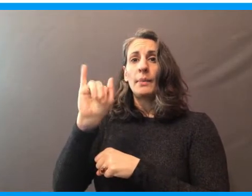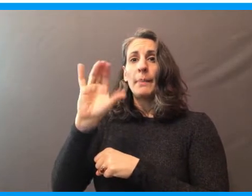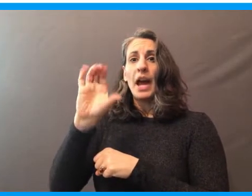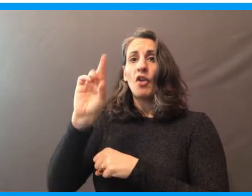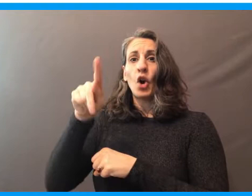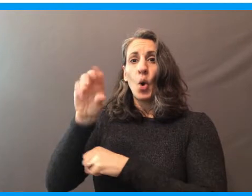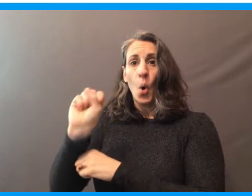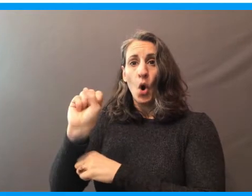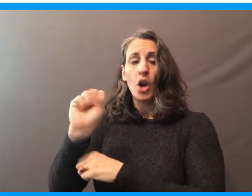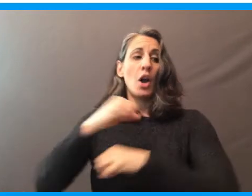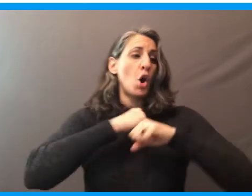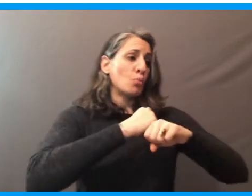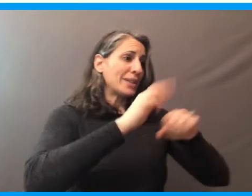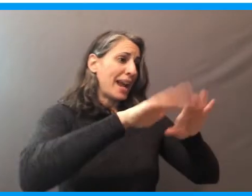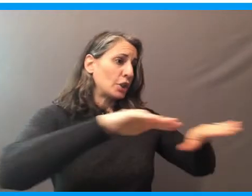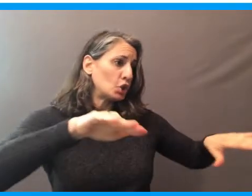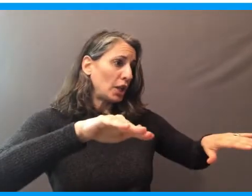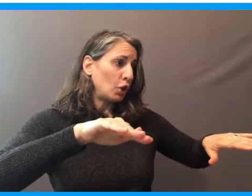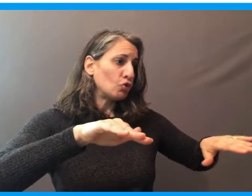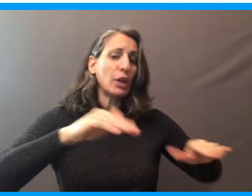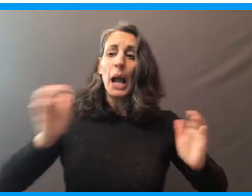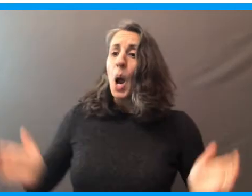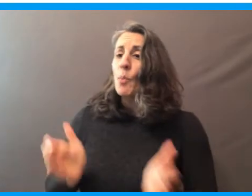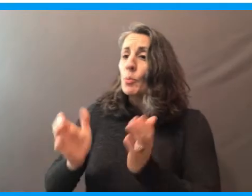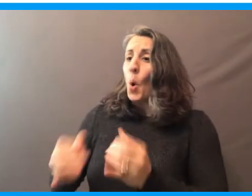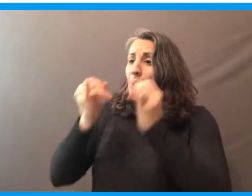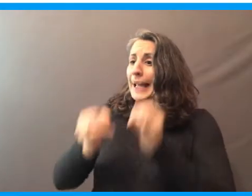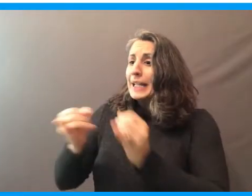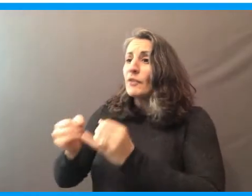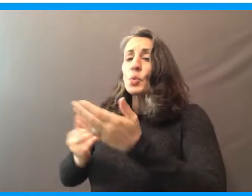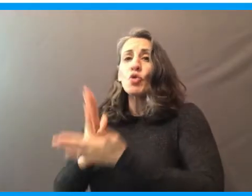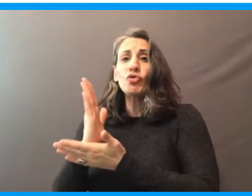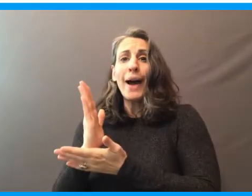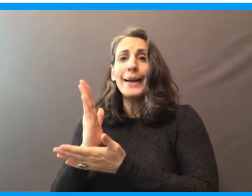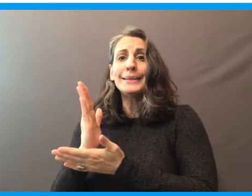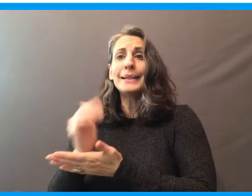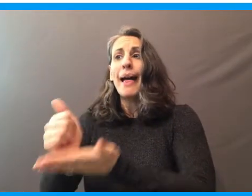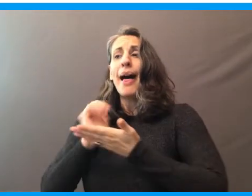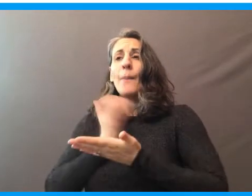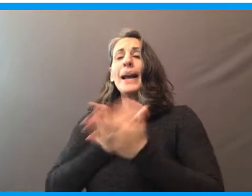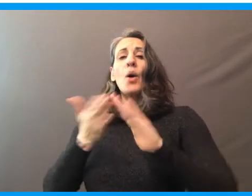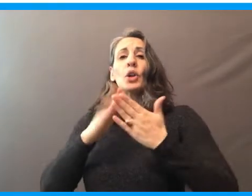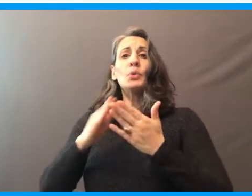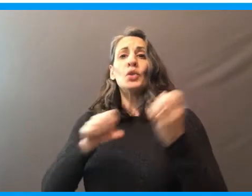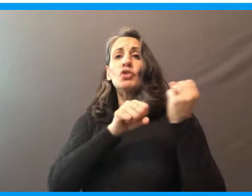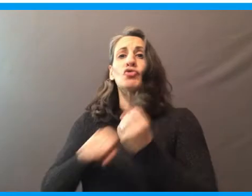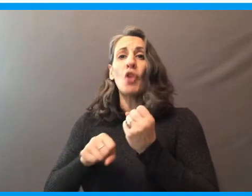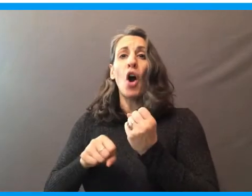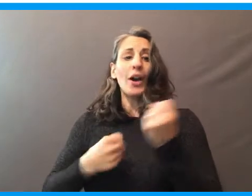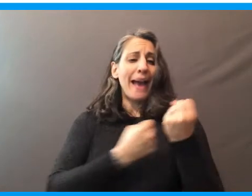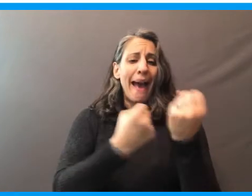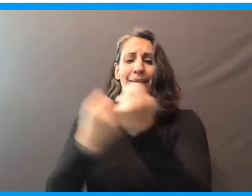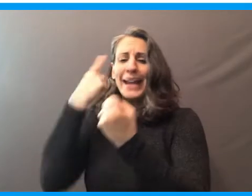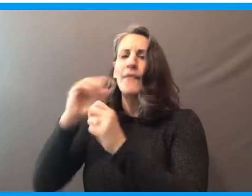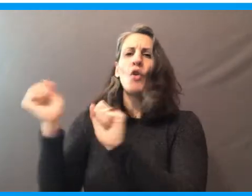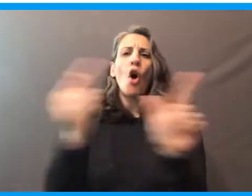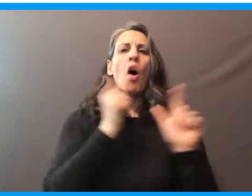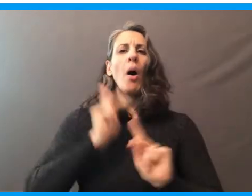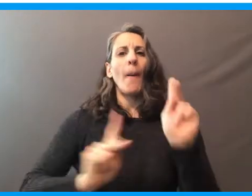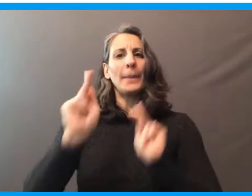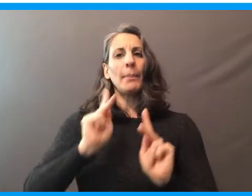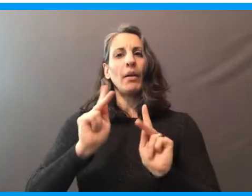at-risk children. Promoting individual rights. Making our communities stronger. Advocating for all.